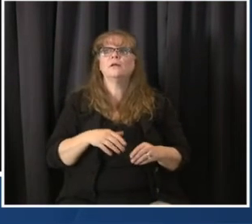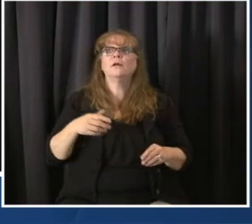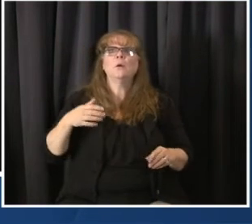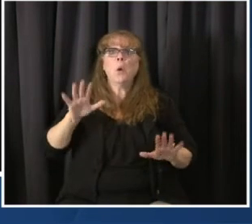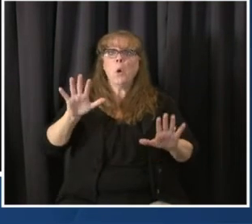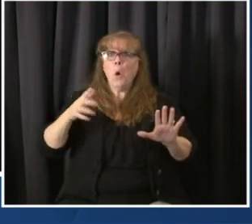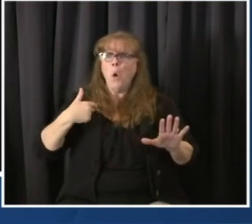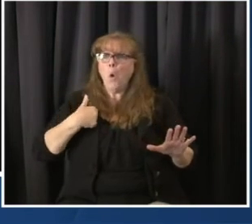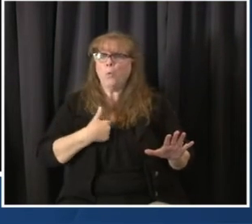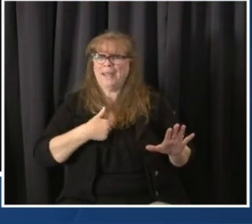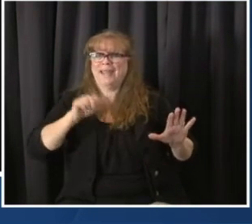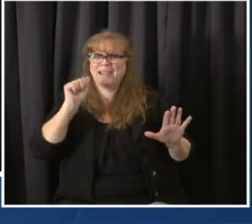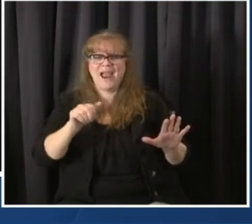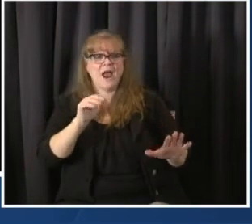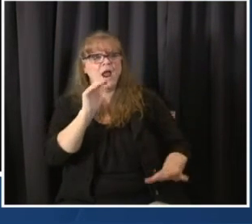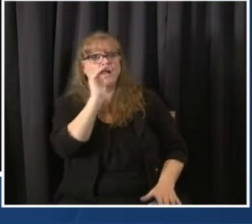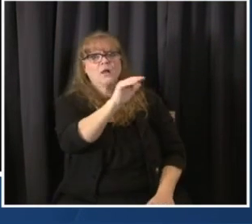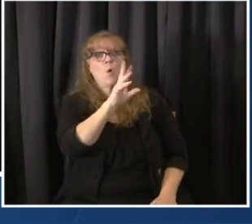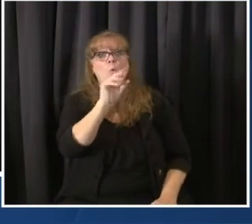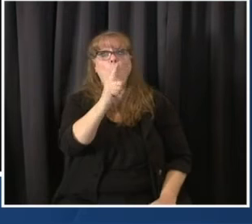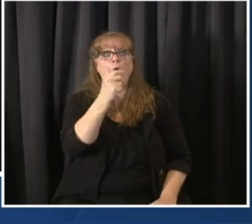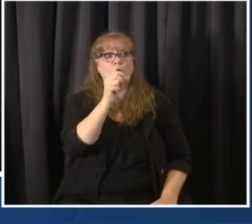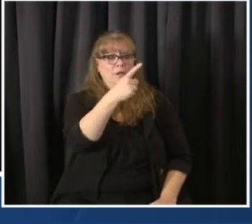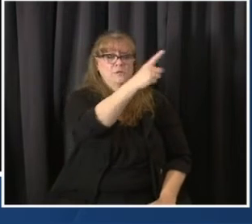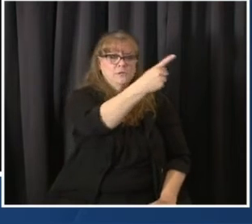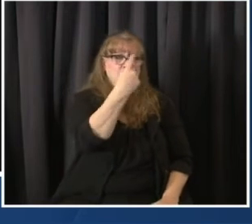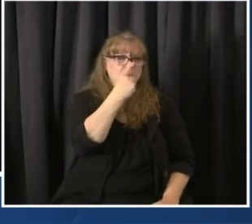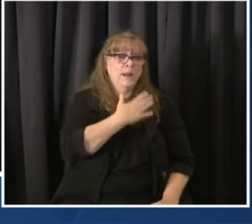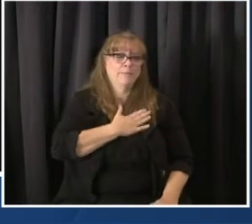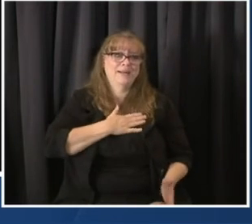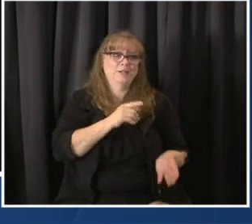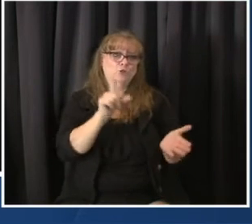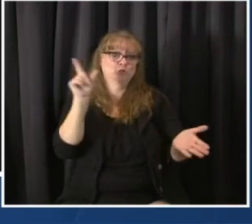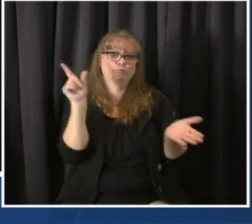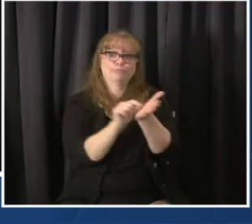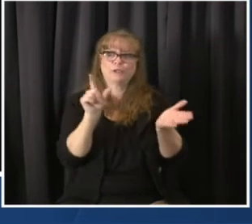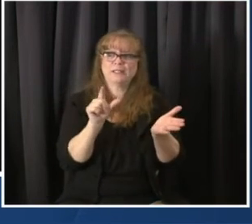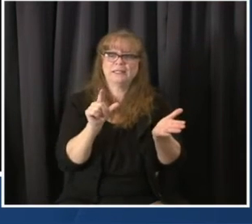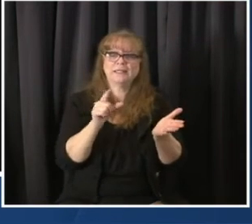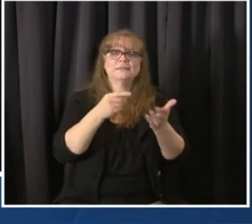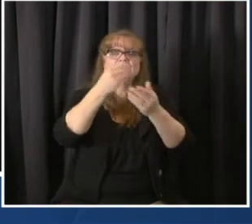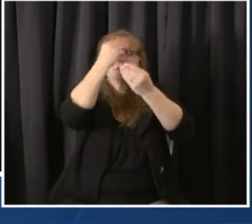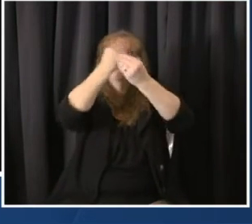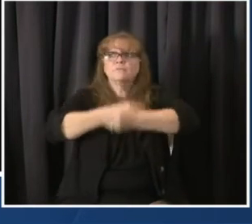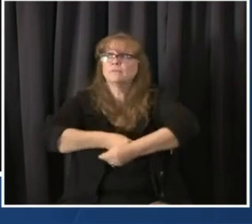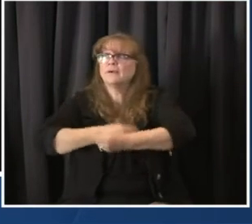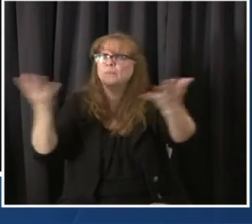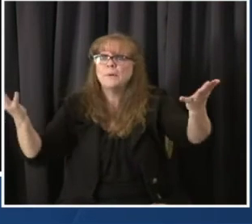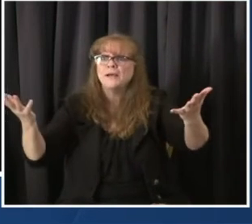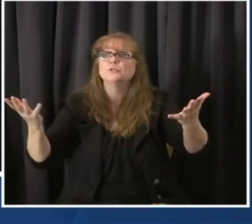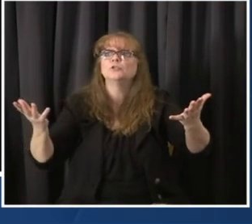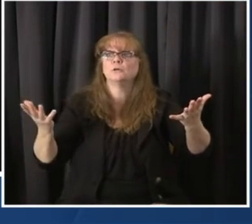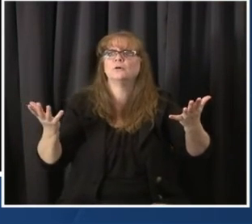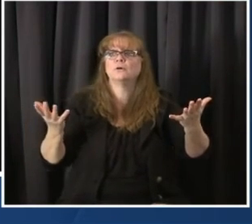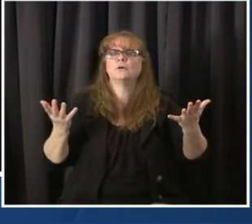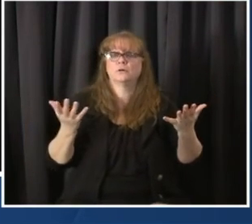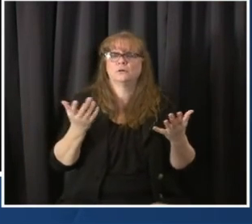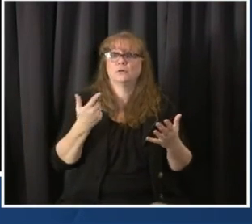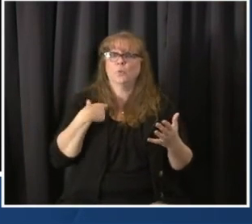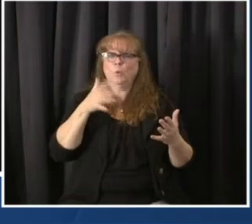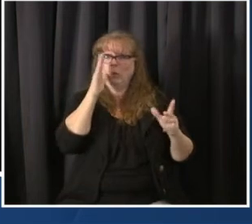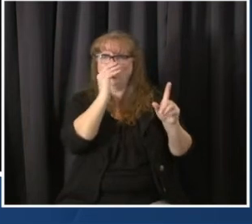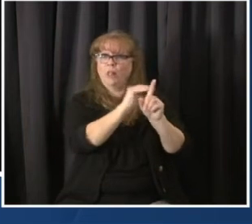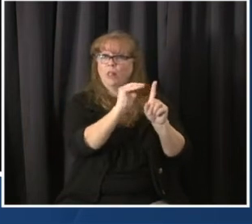of transparency we have from CVS. And it's important that people know this. The contracts for the nursing homes and assisted living